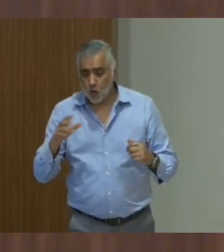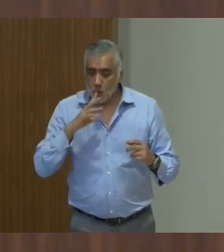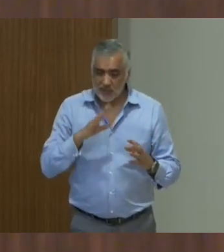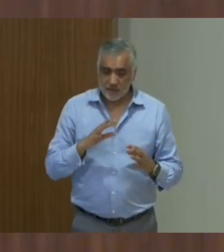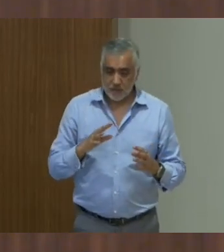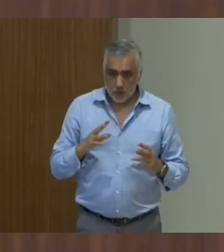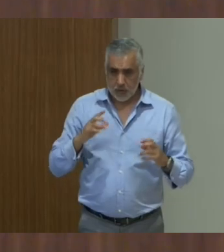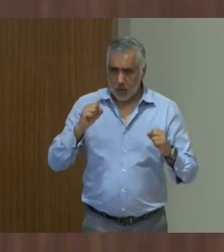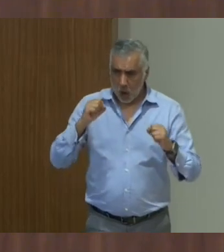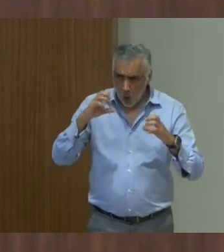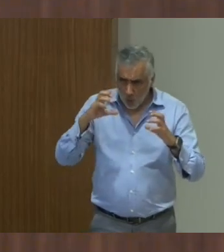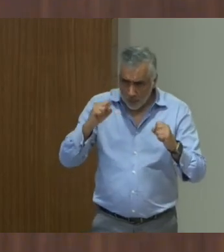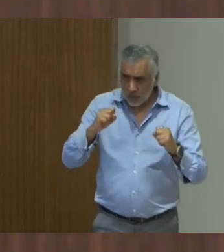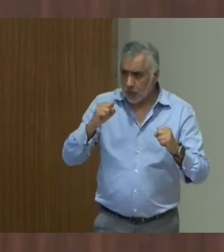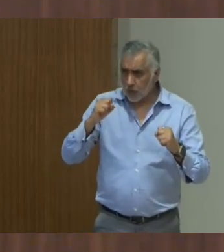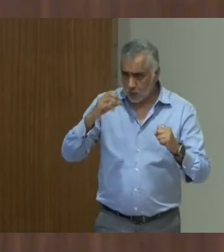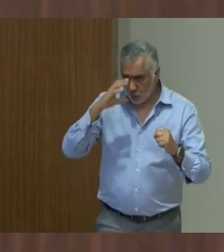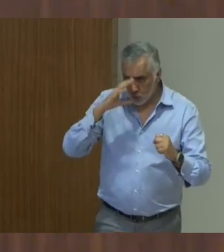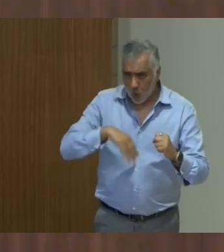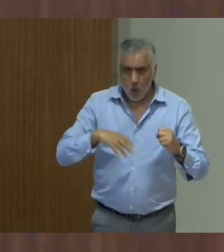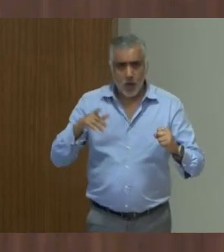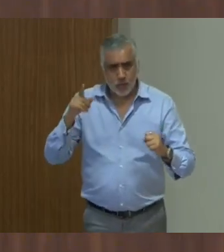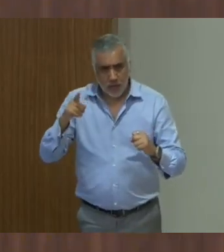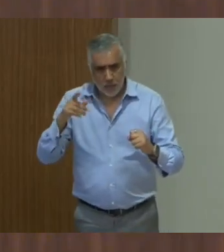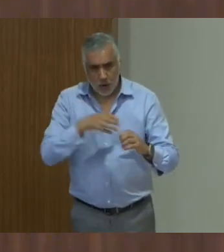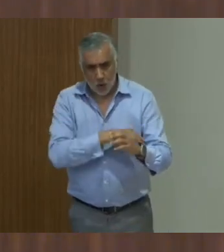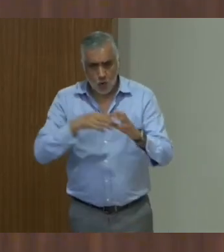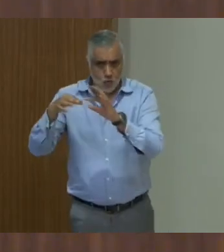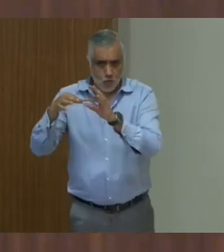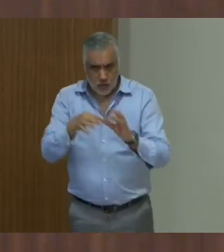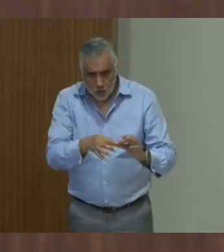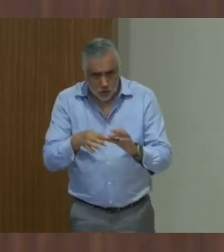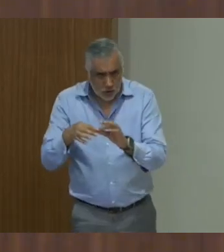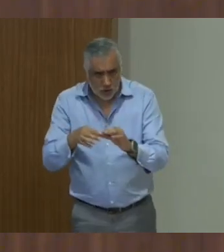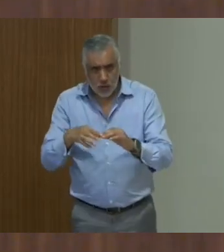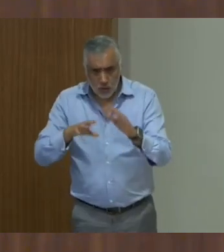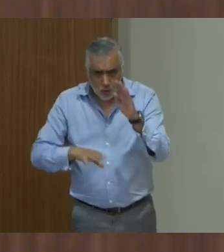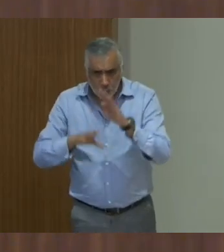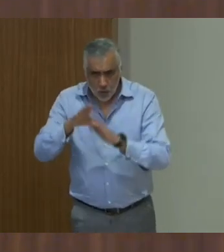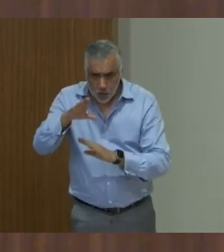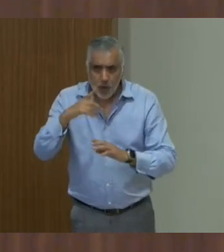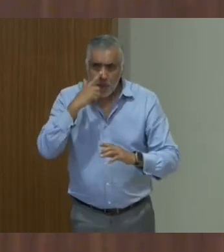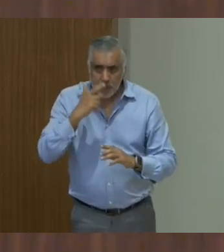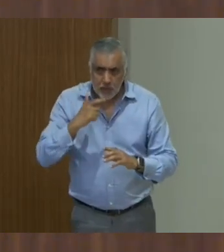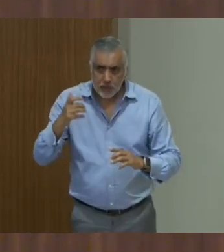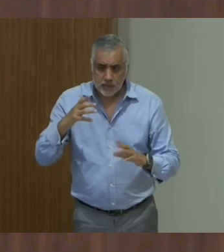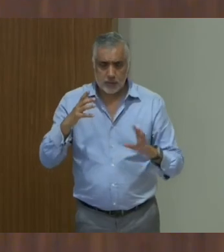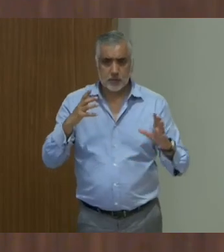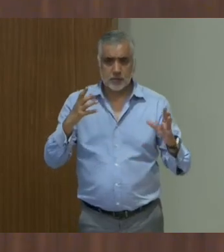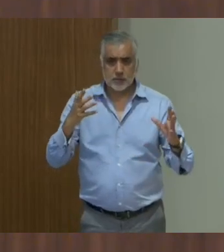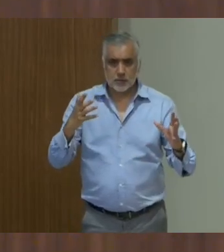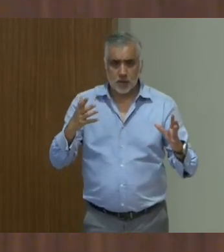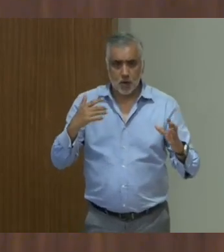eye-opener in terms of the power relations that were emerging because a small committee was formed to